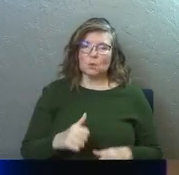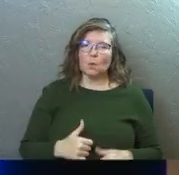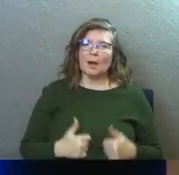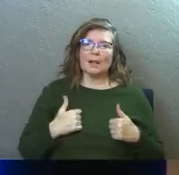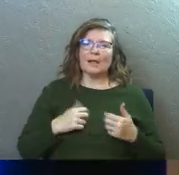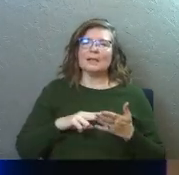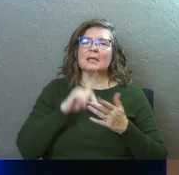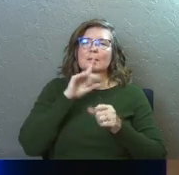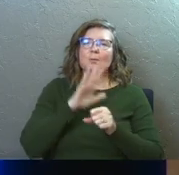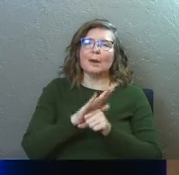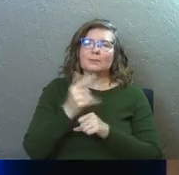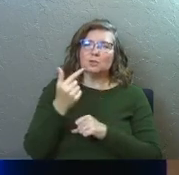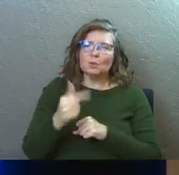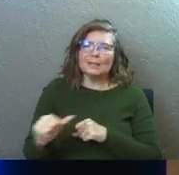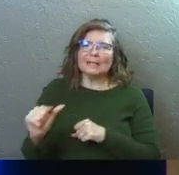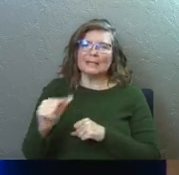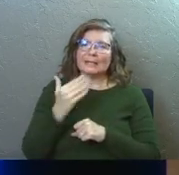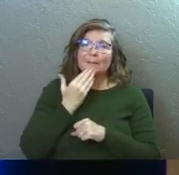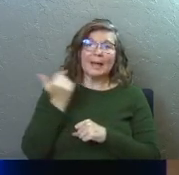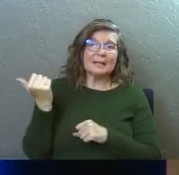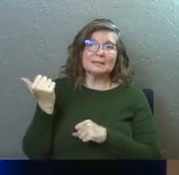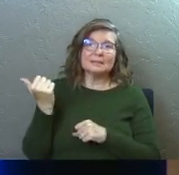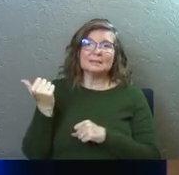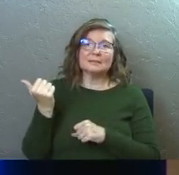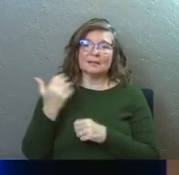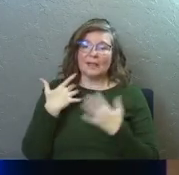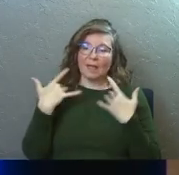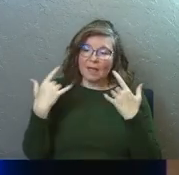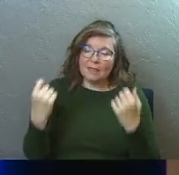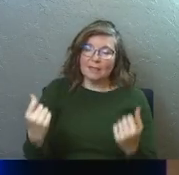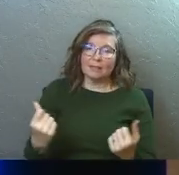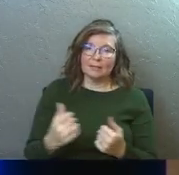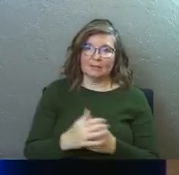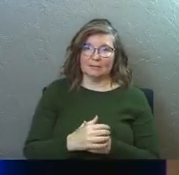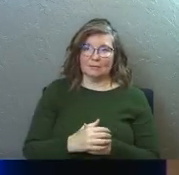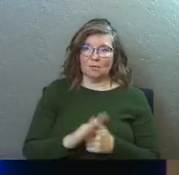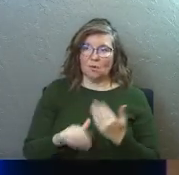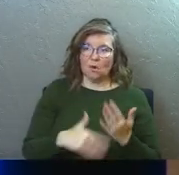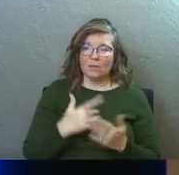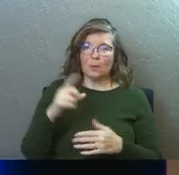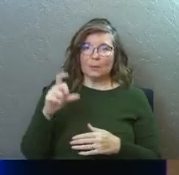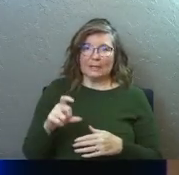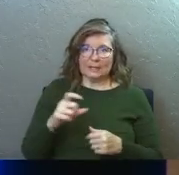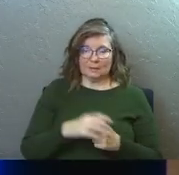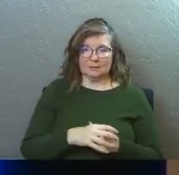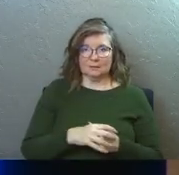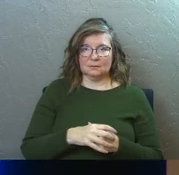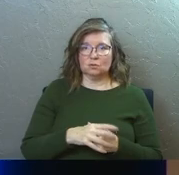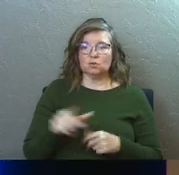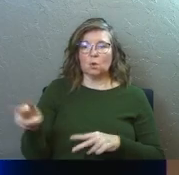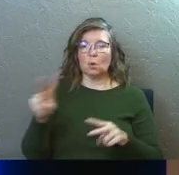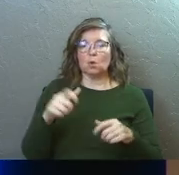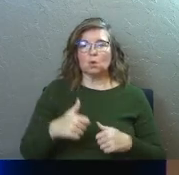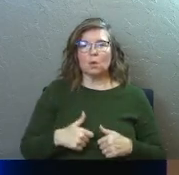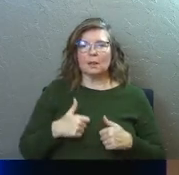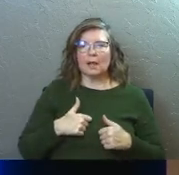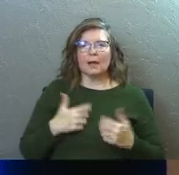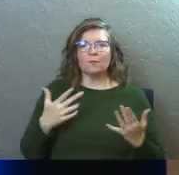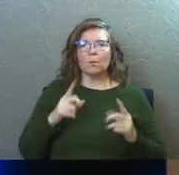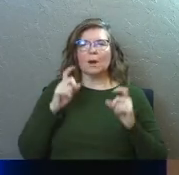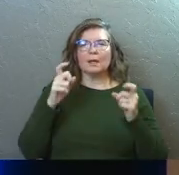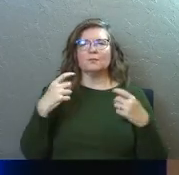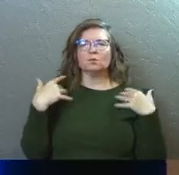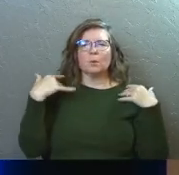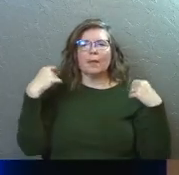But what does he promise? He promises the green, the best, the health, all that we need. So the point